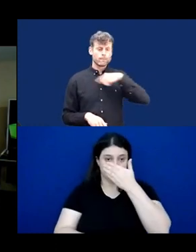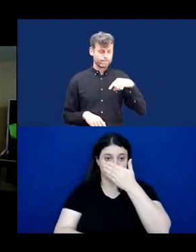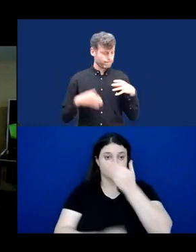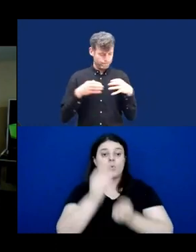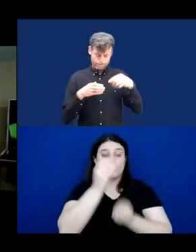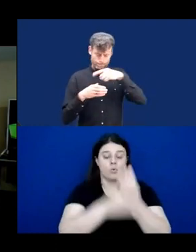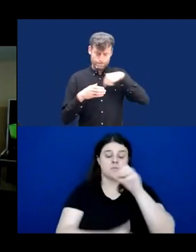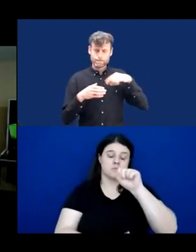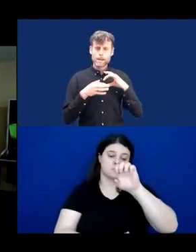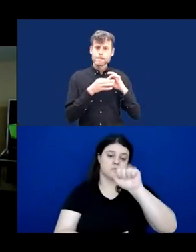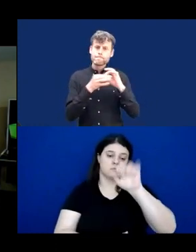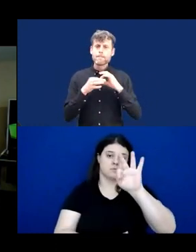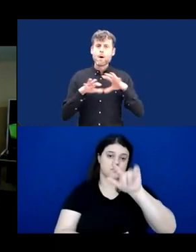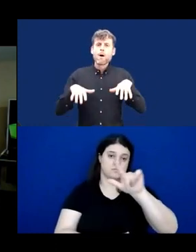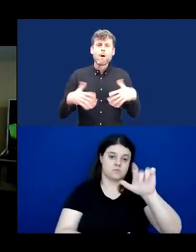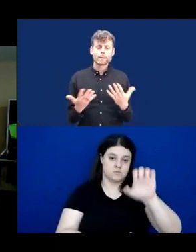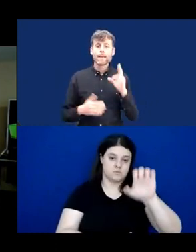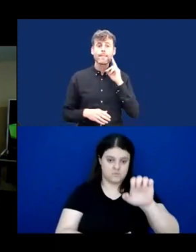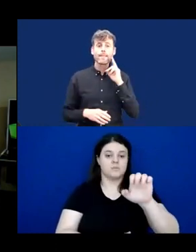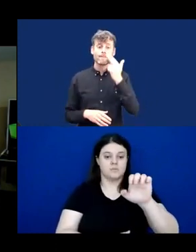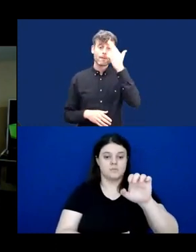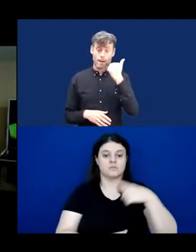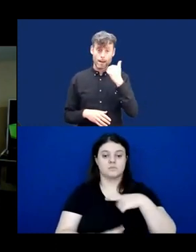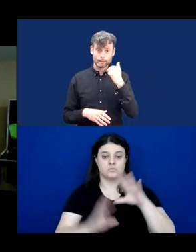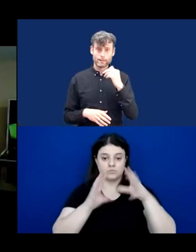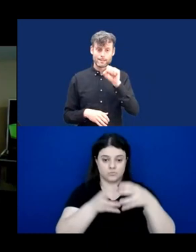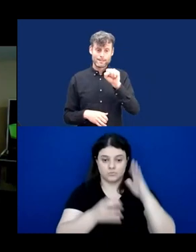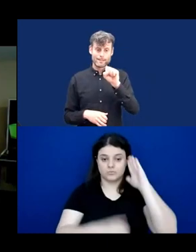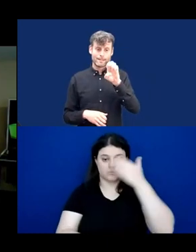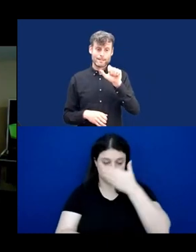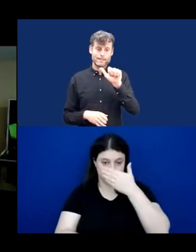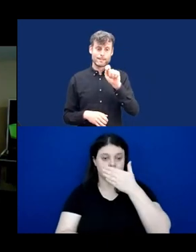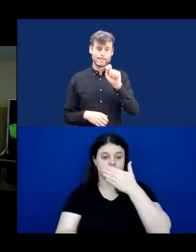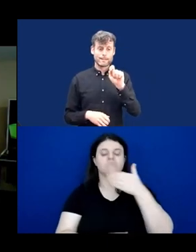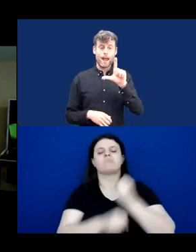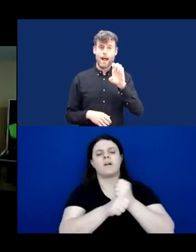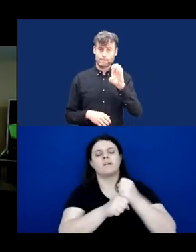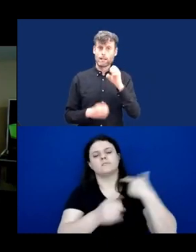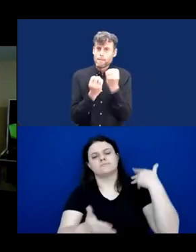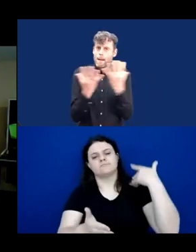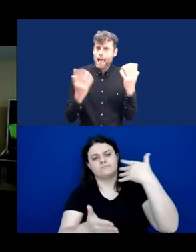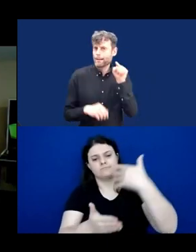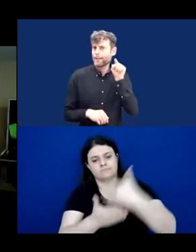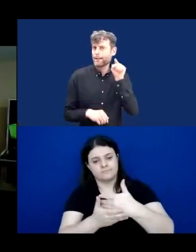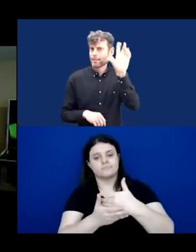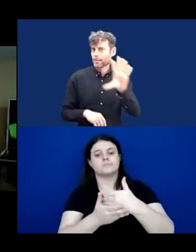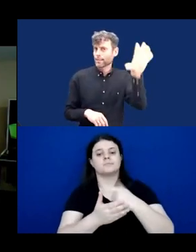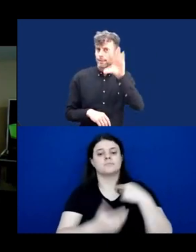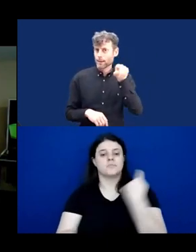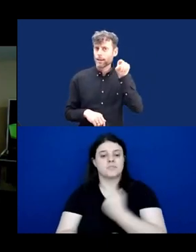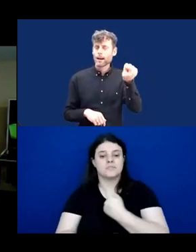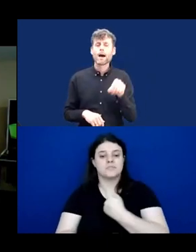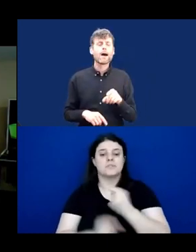where there is a critical mass of deaf-blind people. And over the years, we've been sort of relegated to